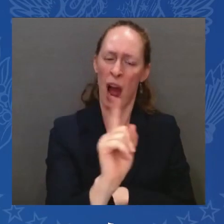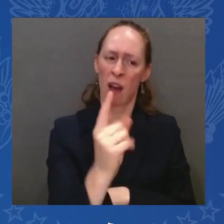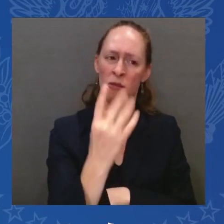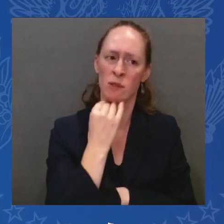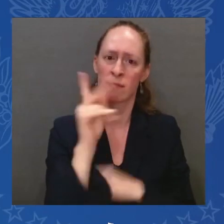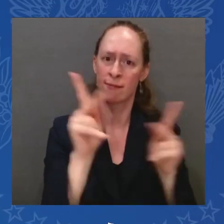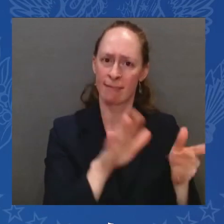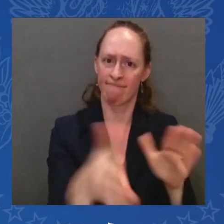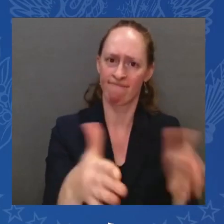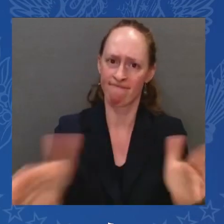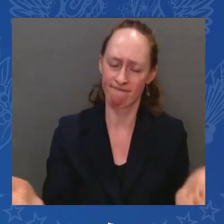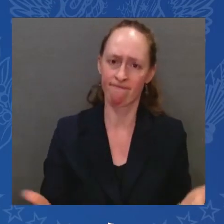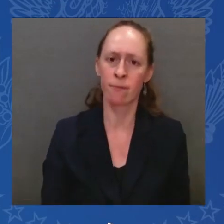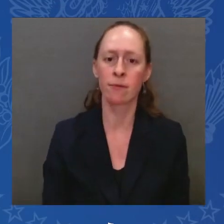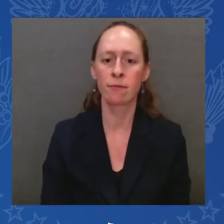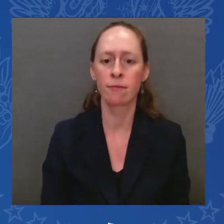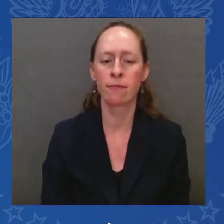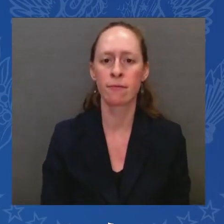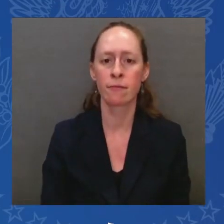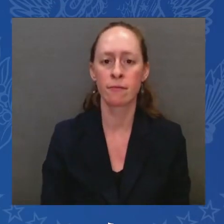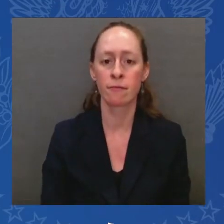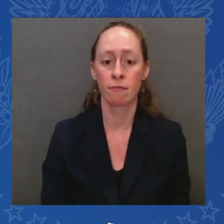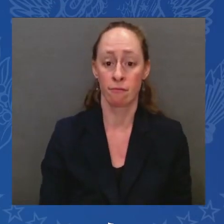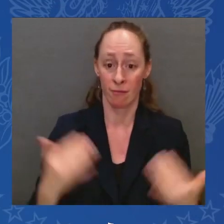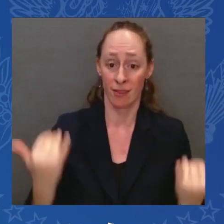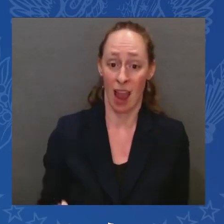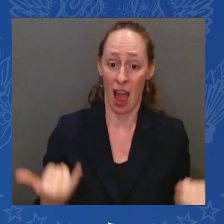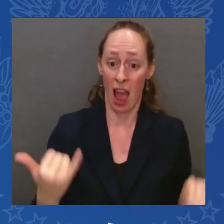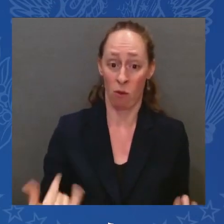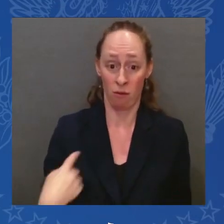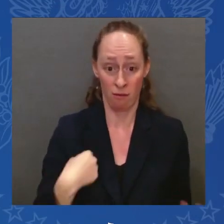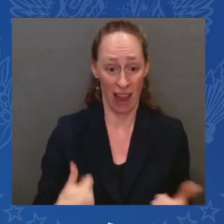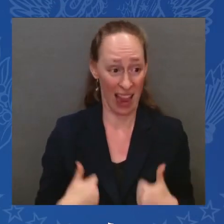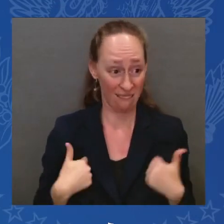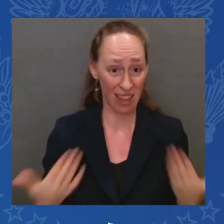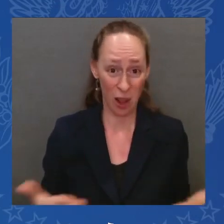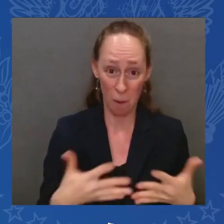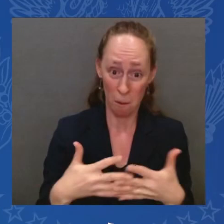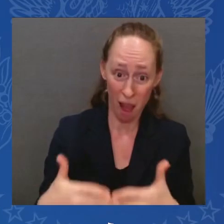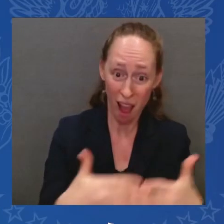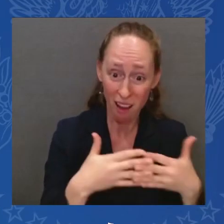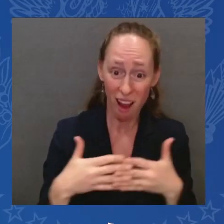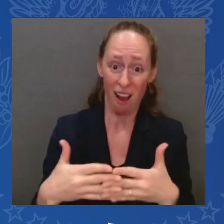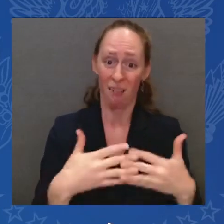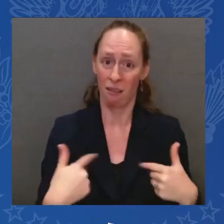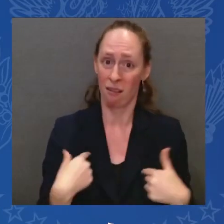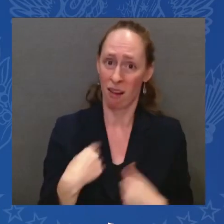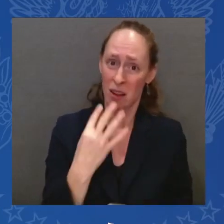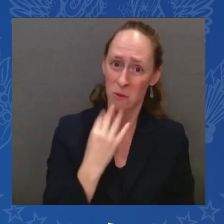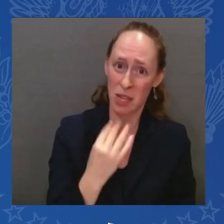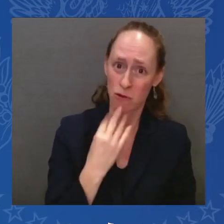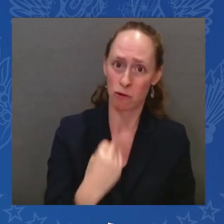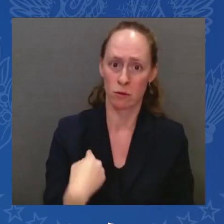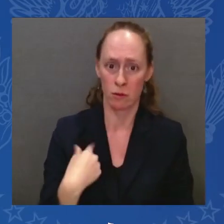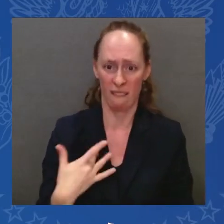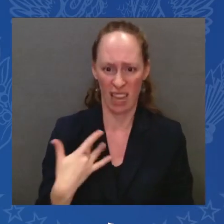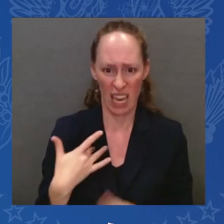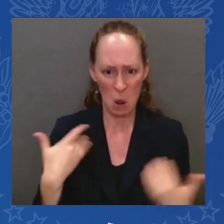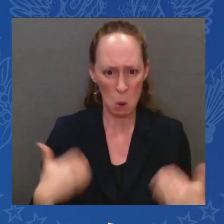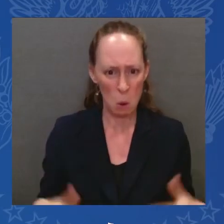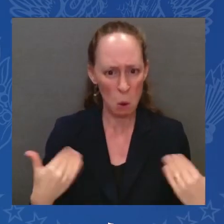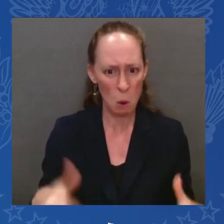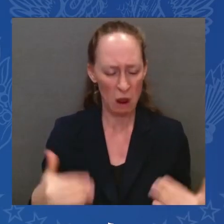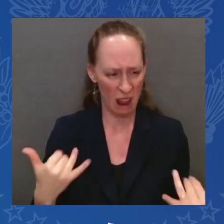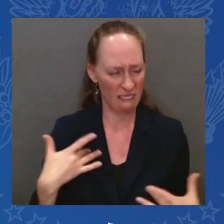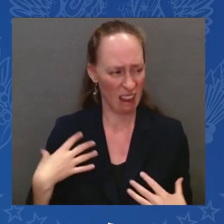I am so grateful that in this moment of tumult and pain, we have Joe Biden as President and Kamala Harris